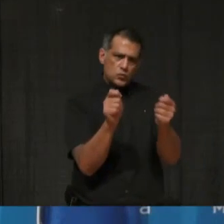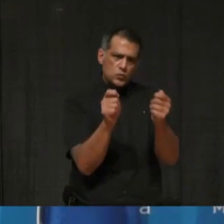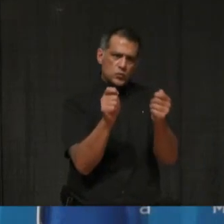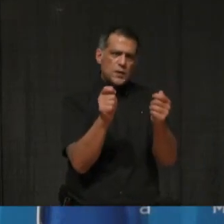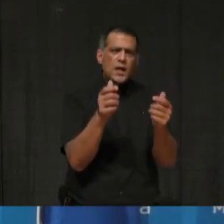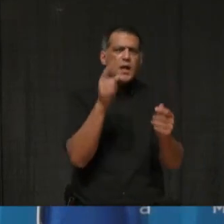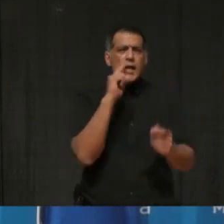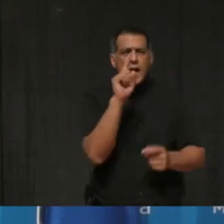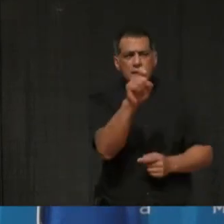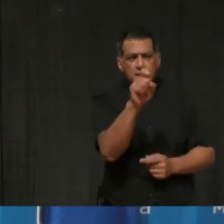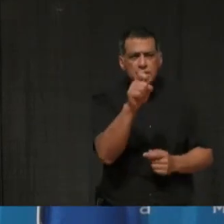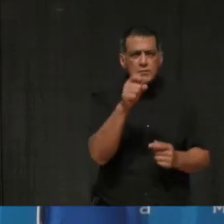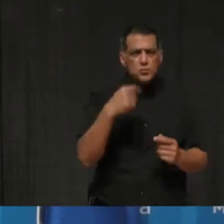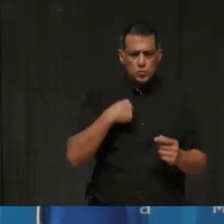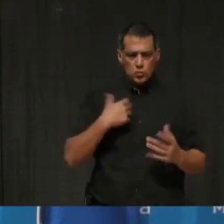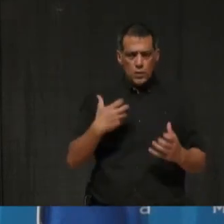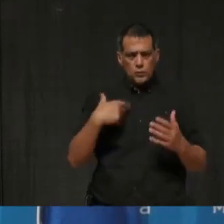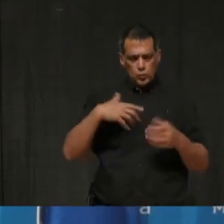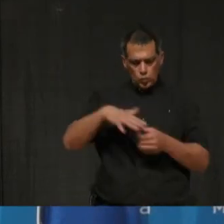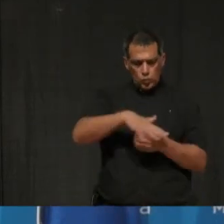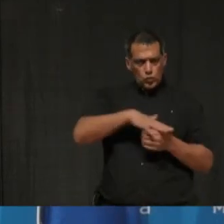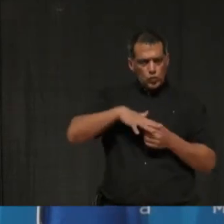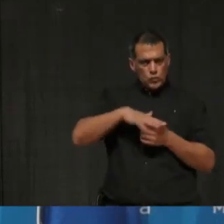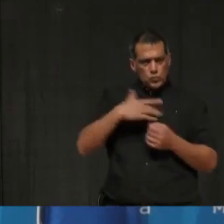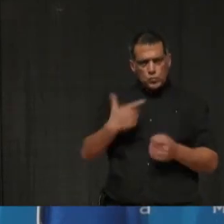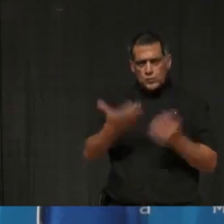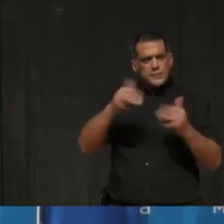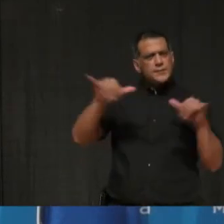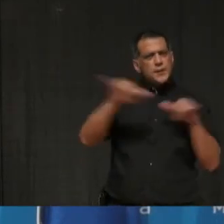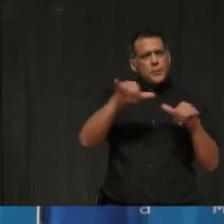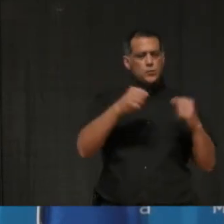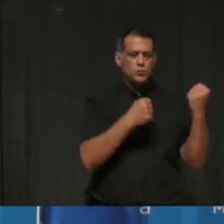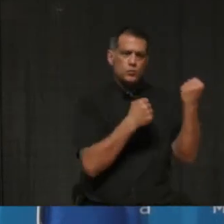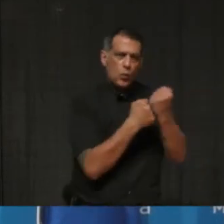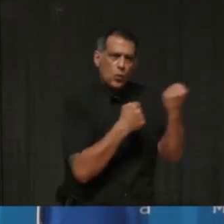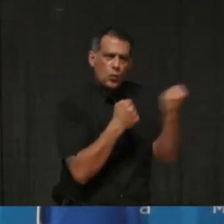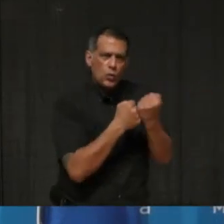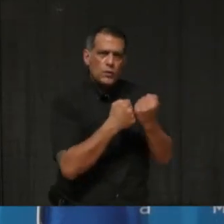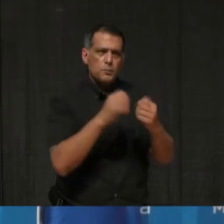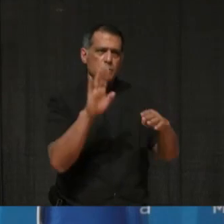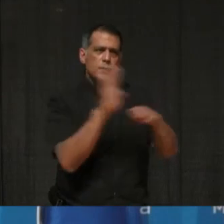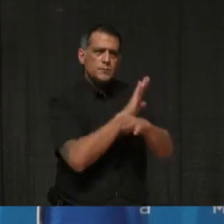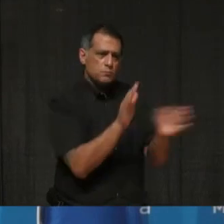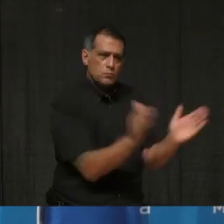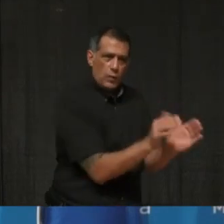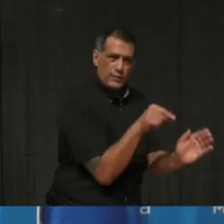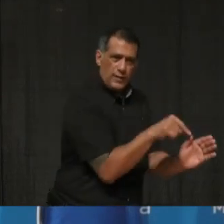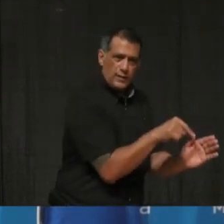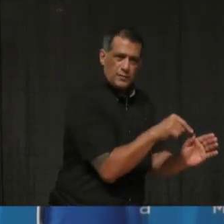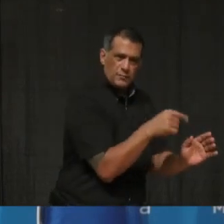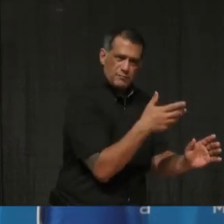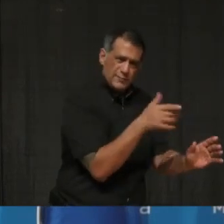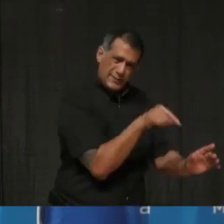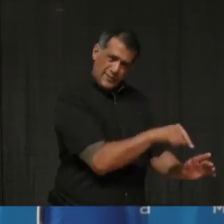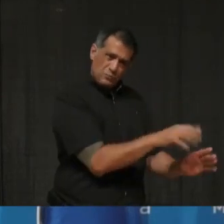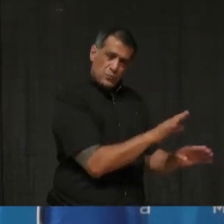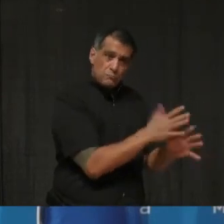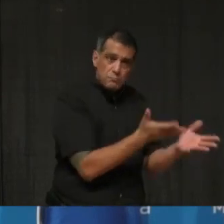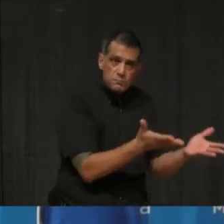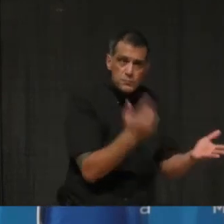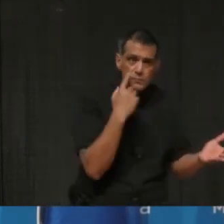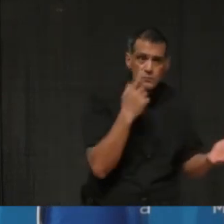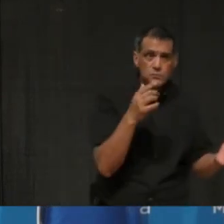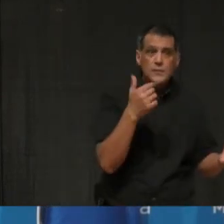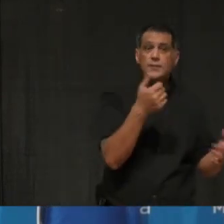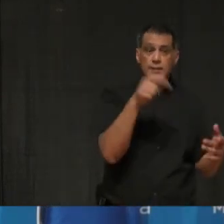what we had asked for in the regional motion was to provide the same kinds of supports for small business, um, uh, when they're, when it, when it is safe to